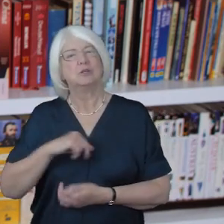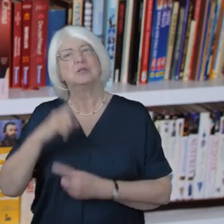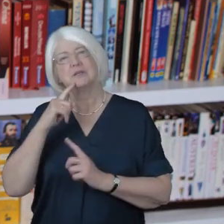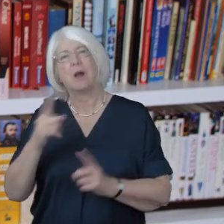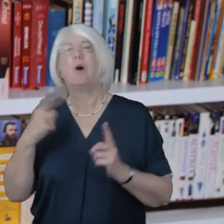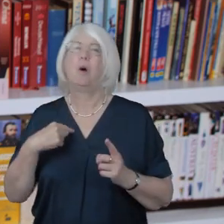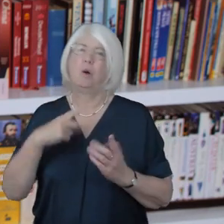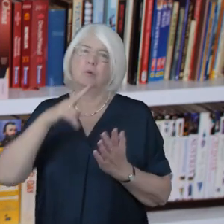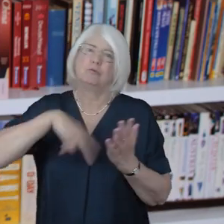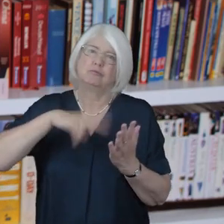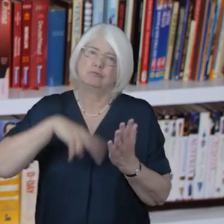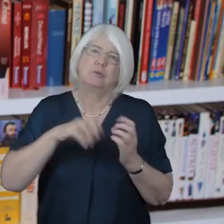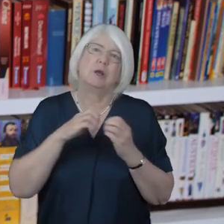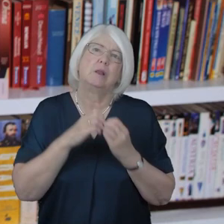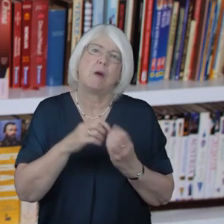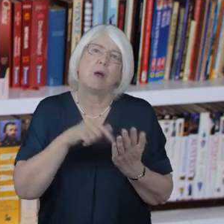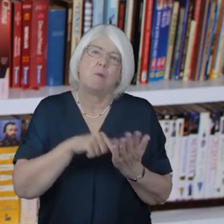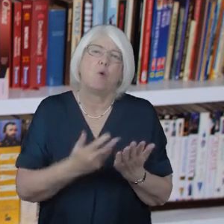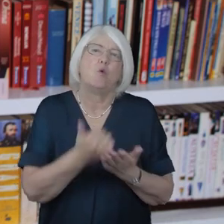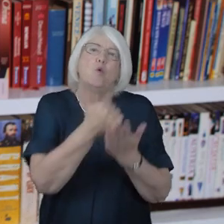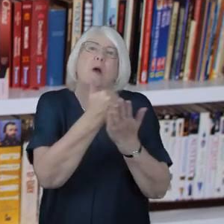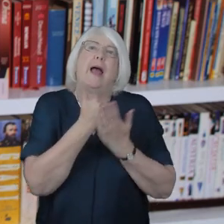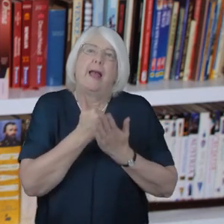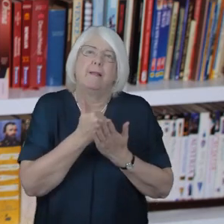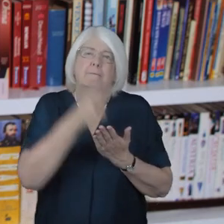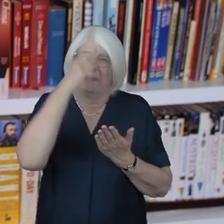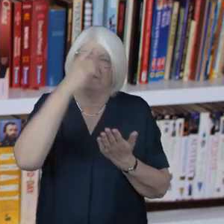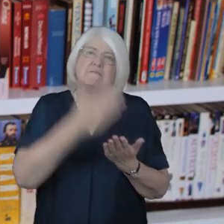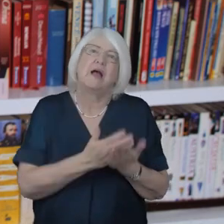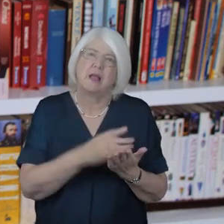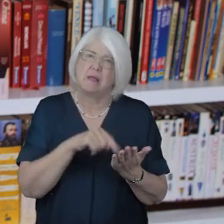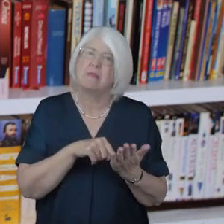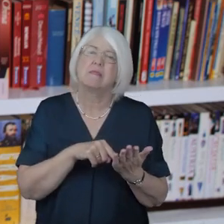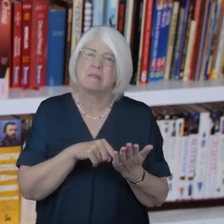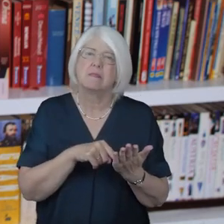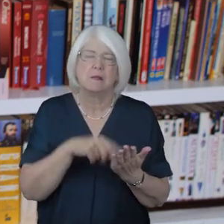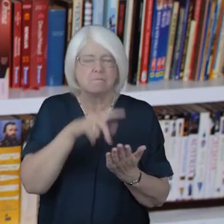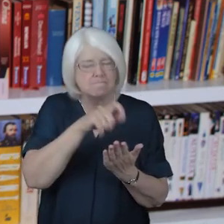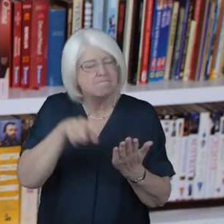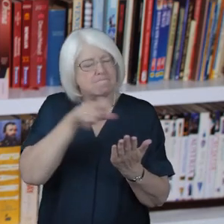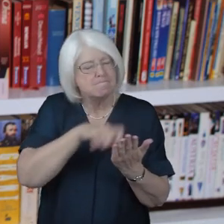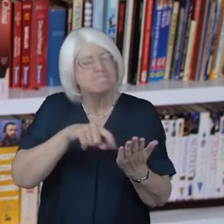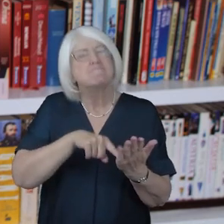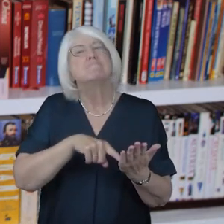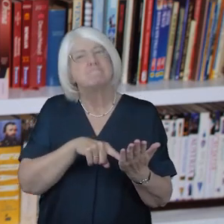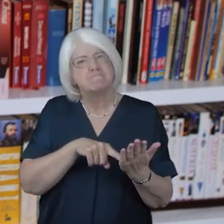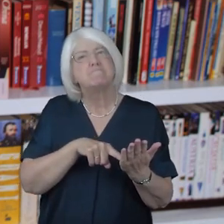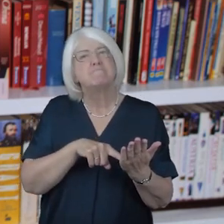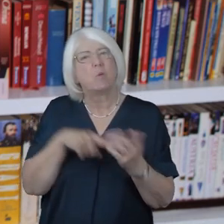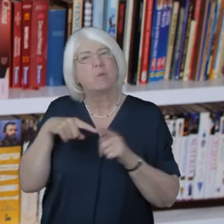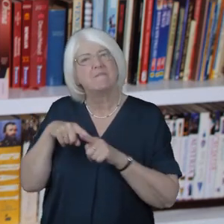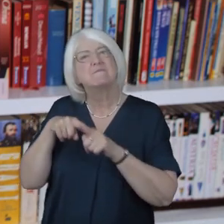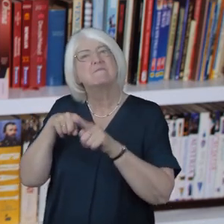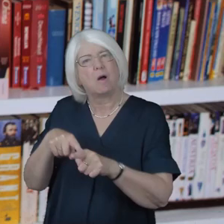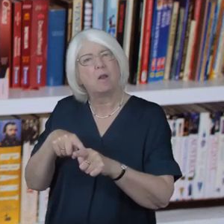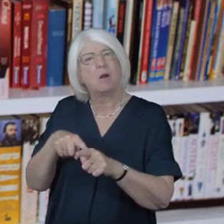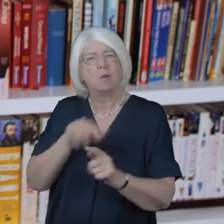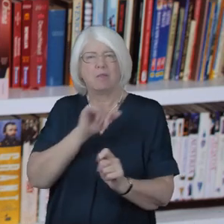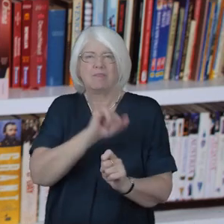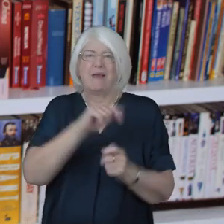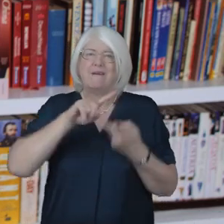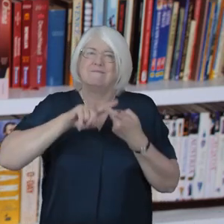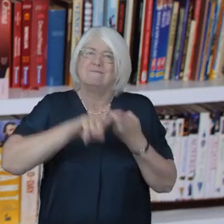fuels their faith the stories the writings give voice to the faith of our forebears we follow in their